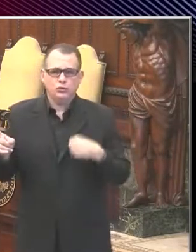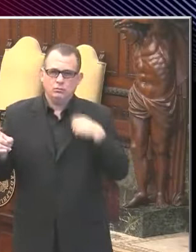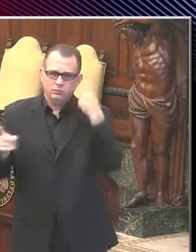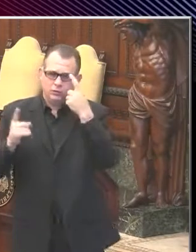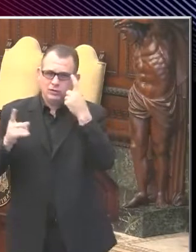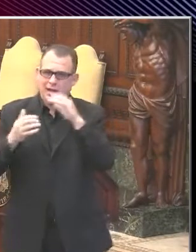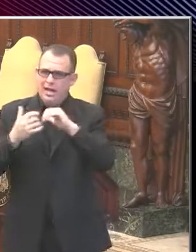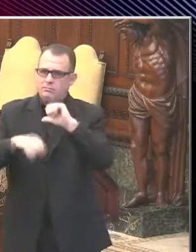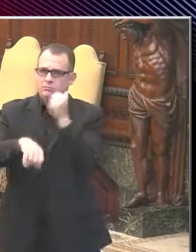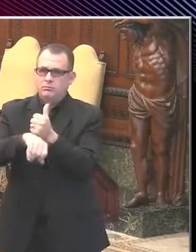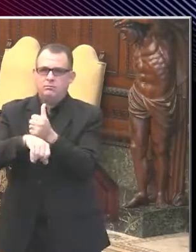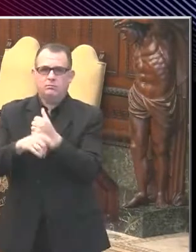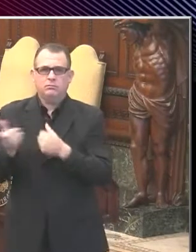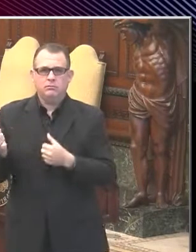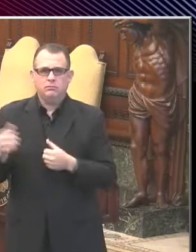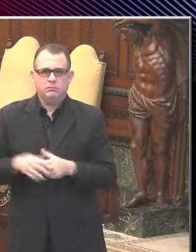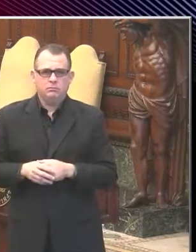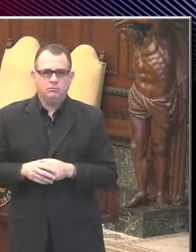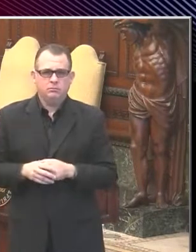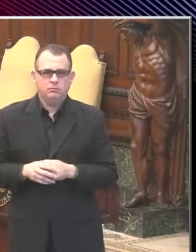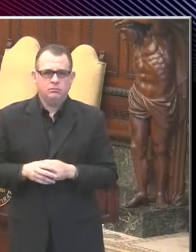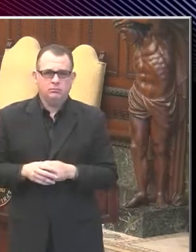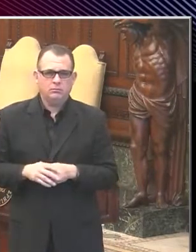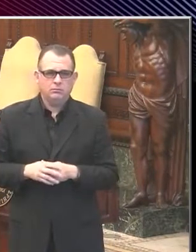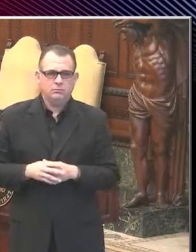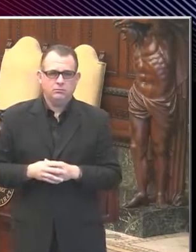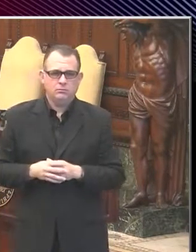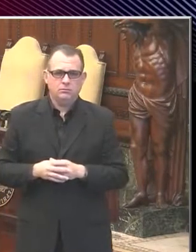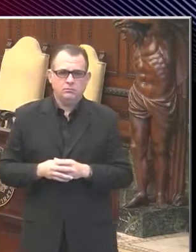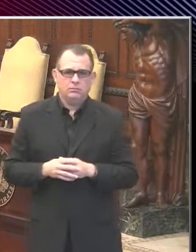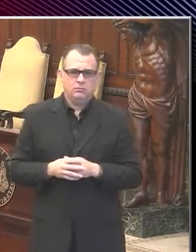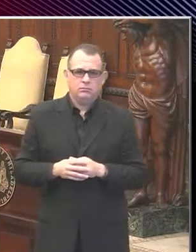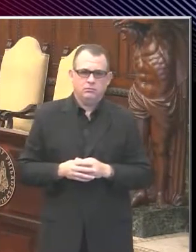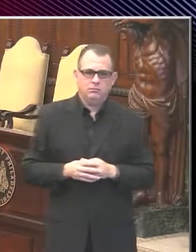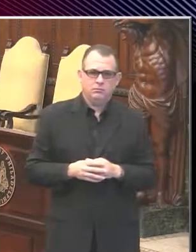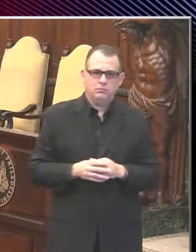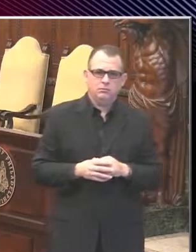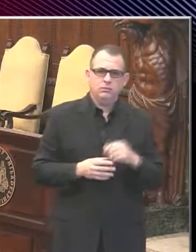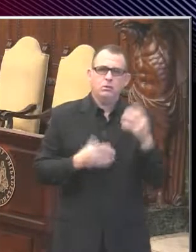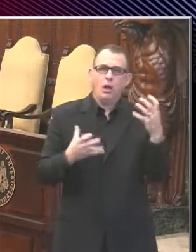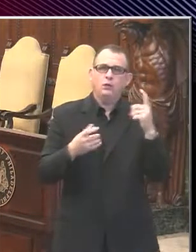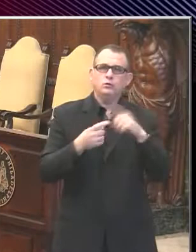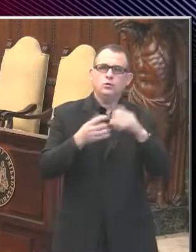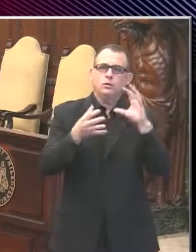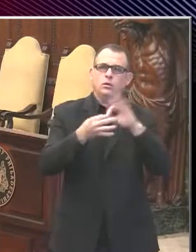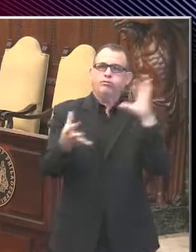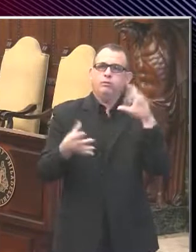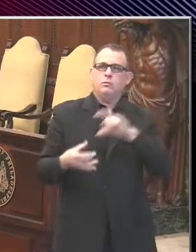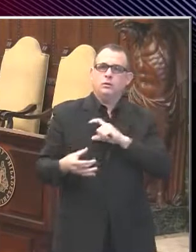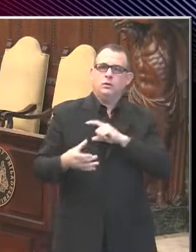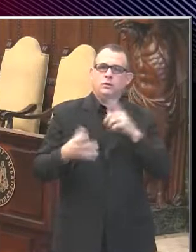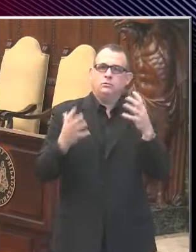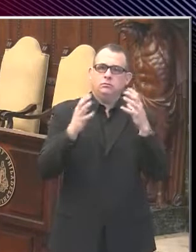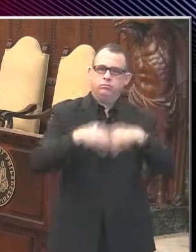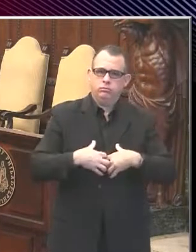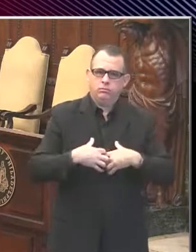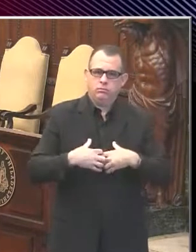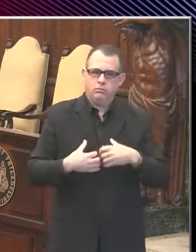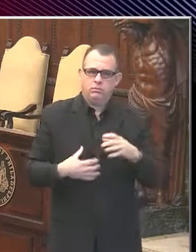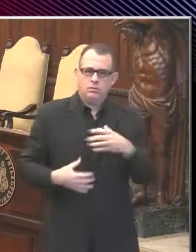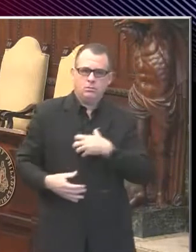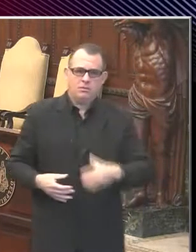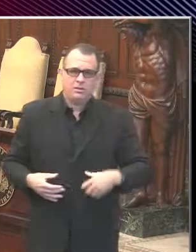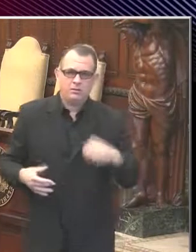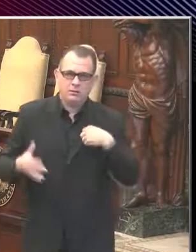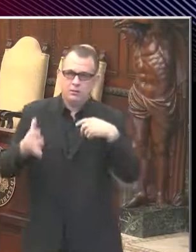there are calls to defund the police. I have not reviewed the action plan as